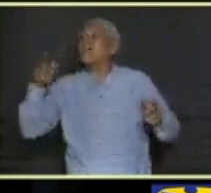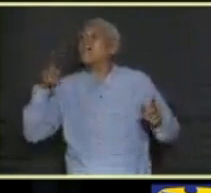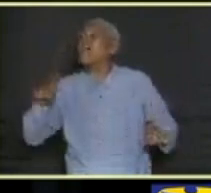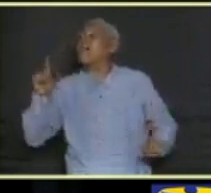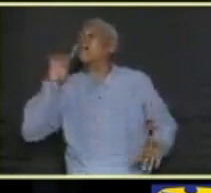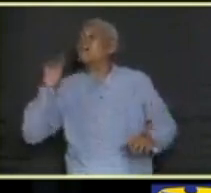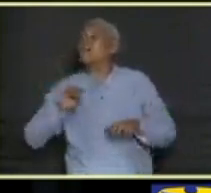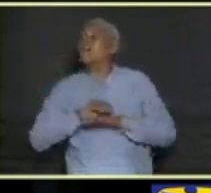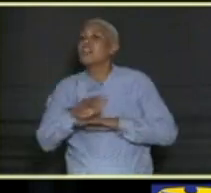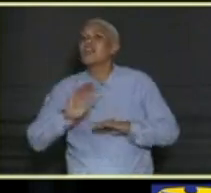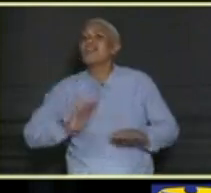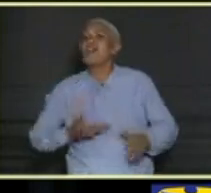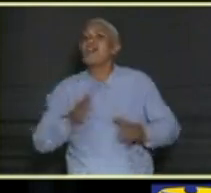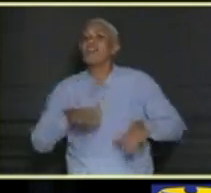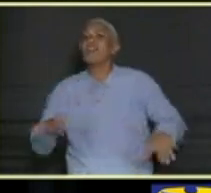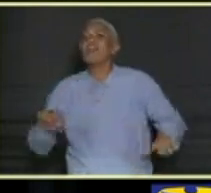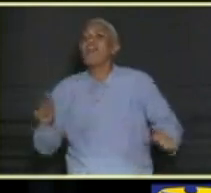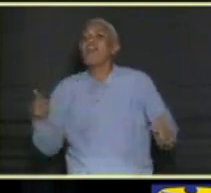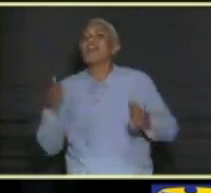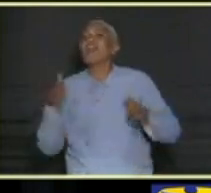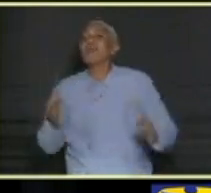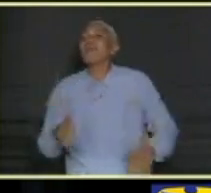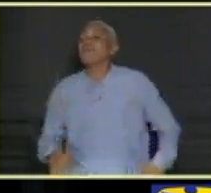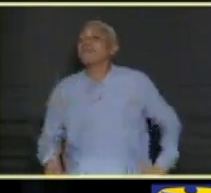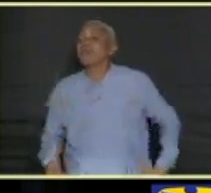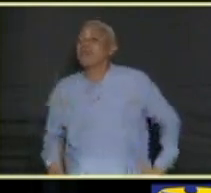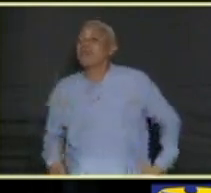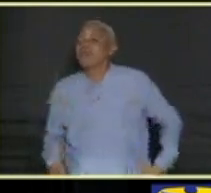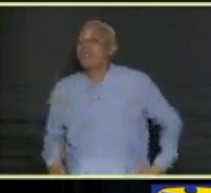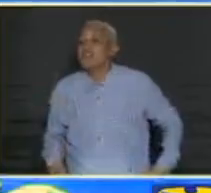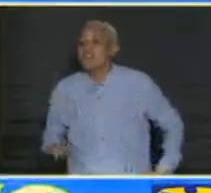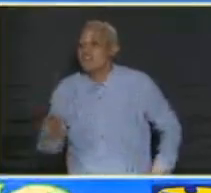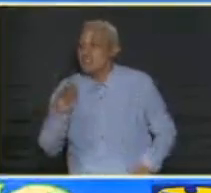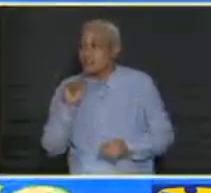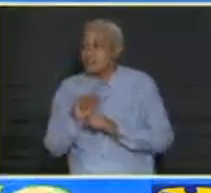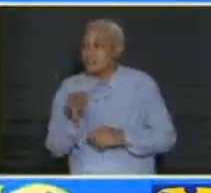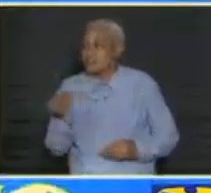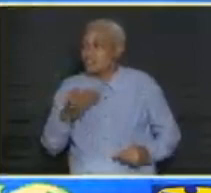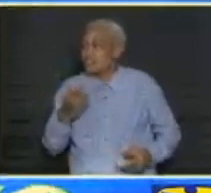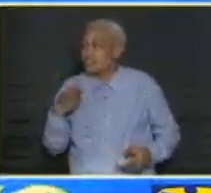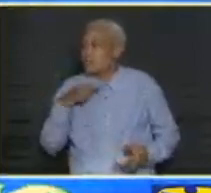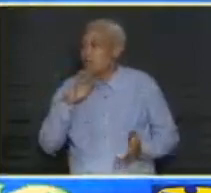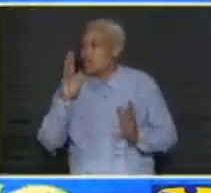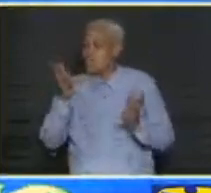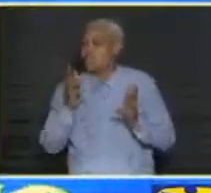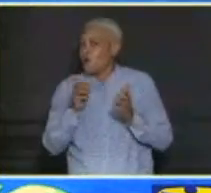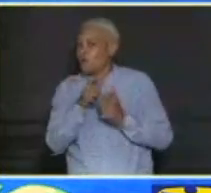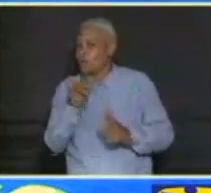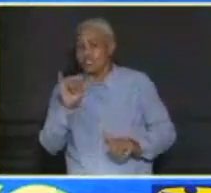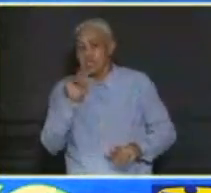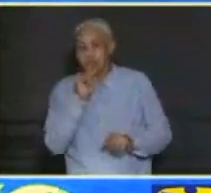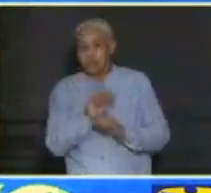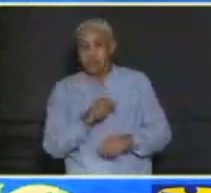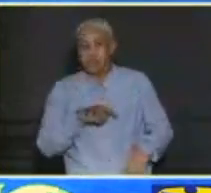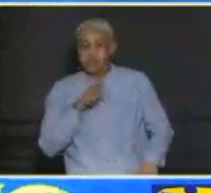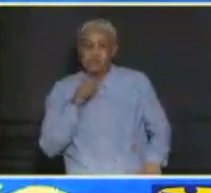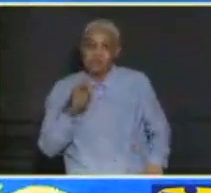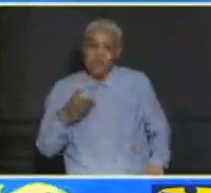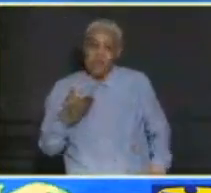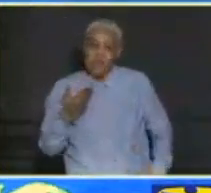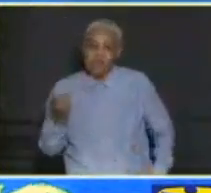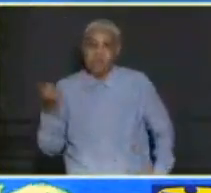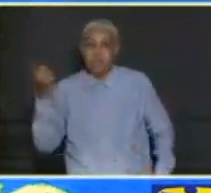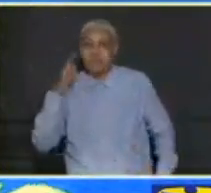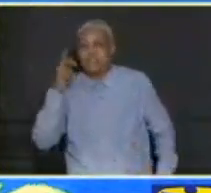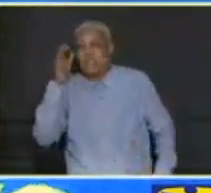influence our children in any such way. That was the assurance she gave me when I spoke to her. So I'm glad that